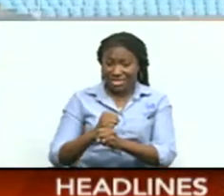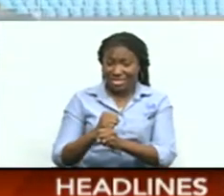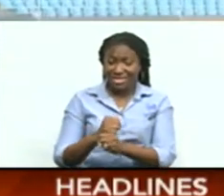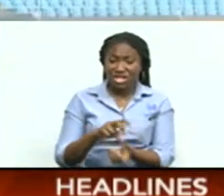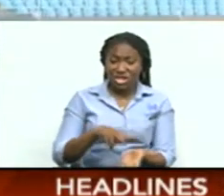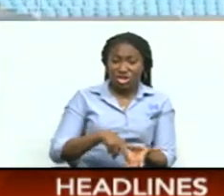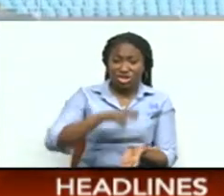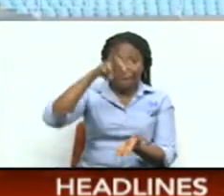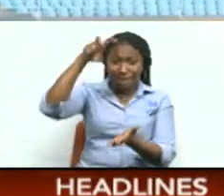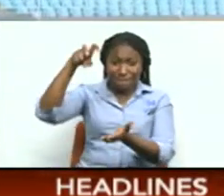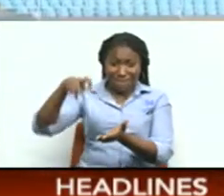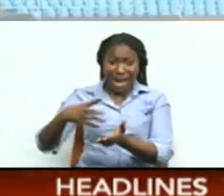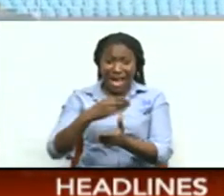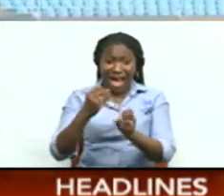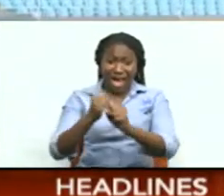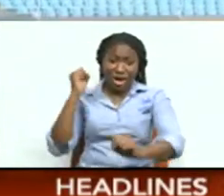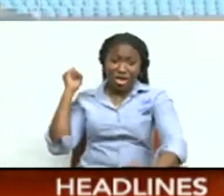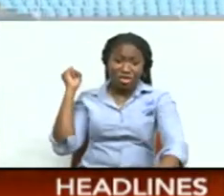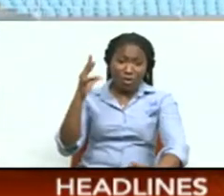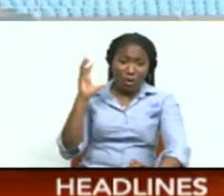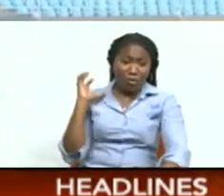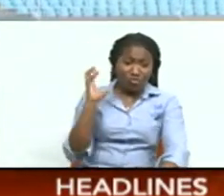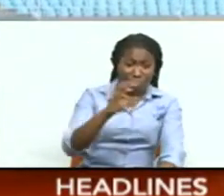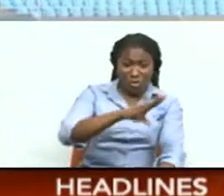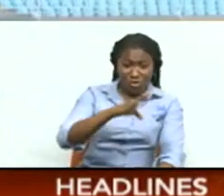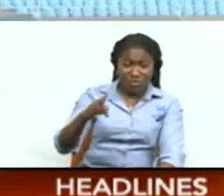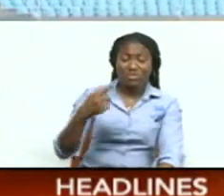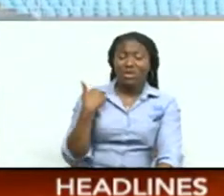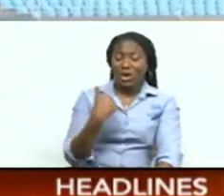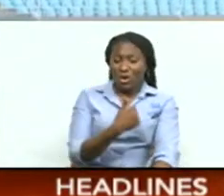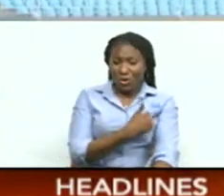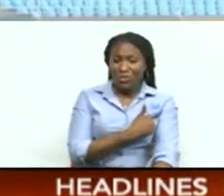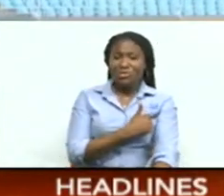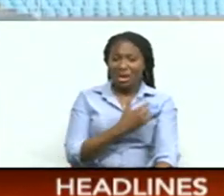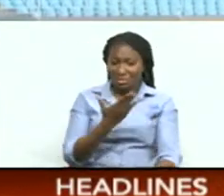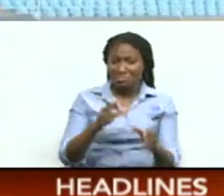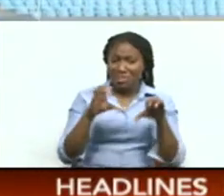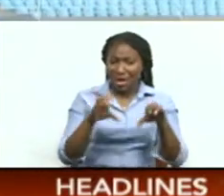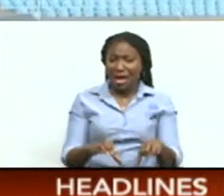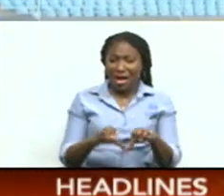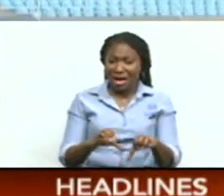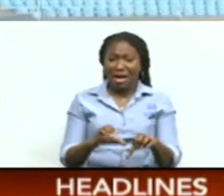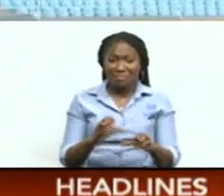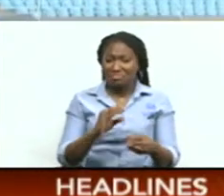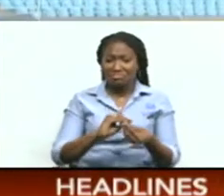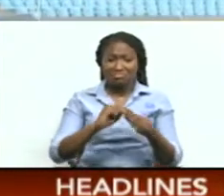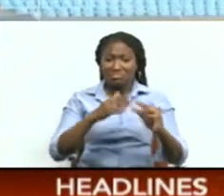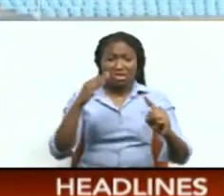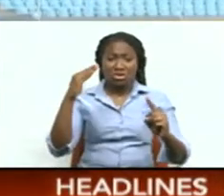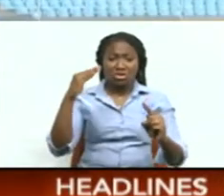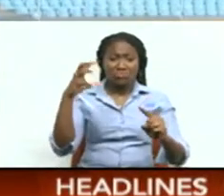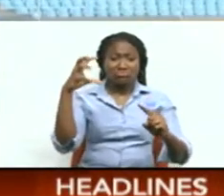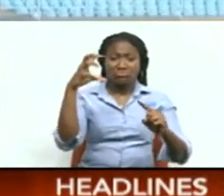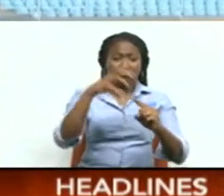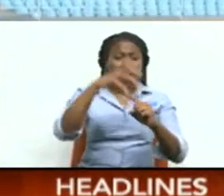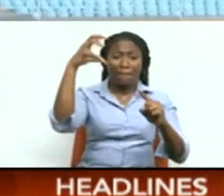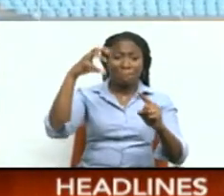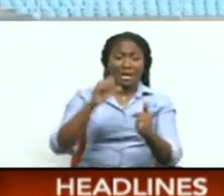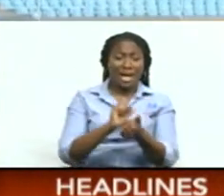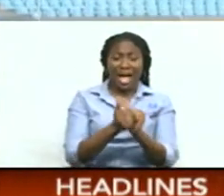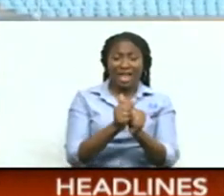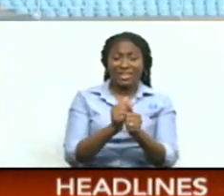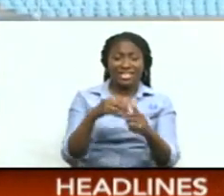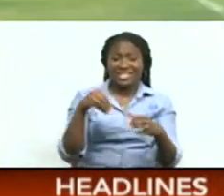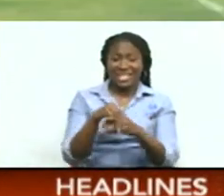of the throws that we are quite capable of ranking among the top athletes in